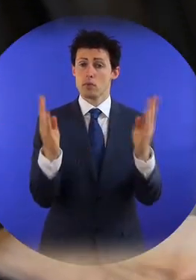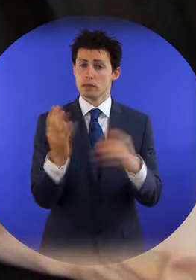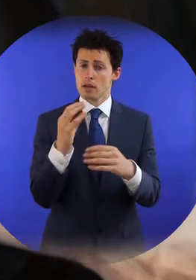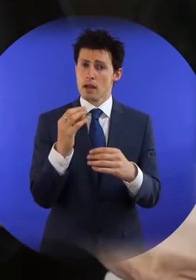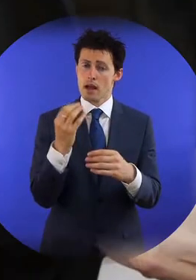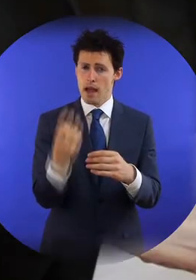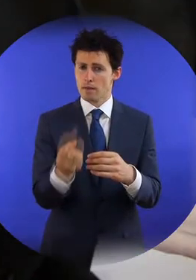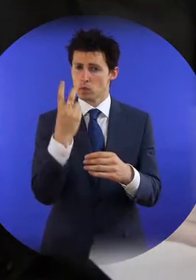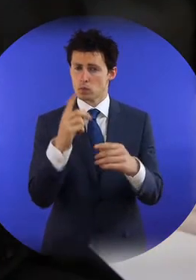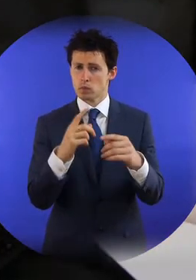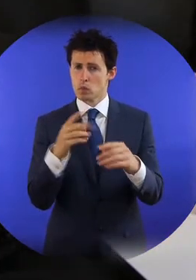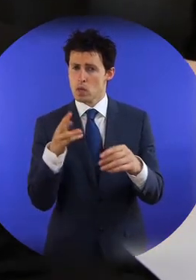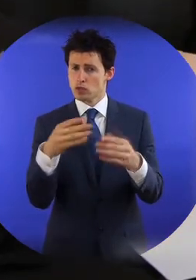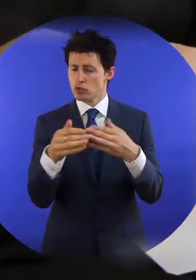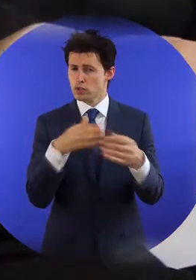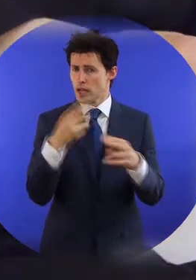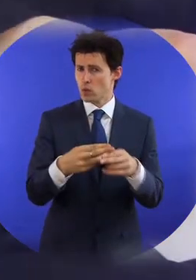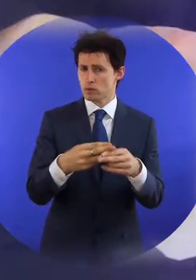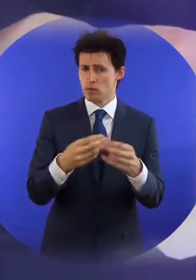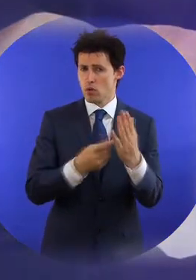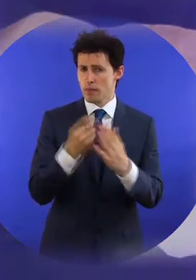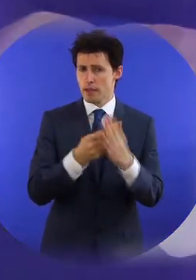ways in which the Tribunal can act on the complaint.